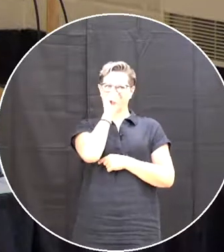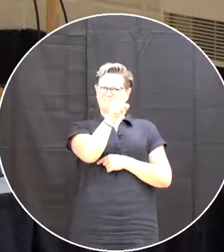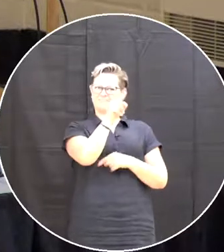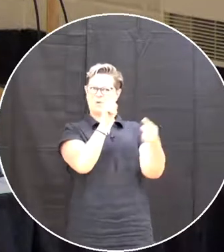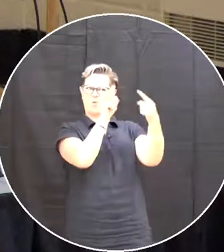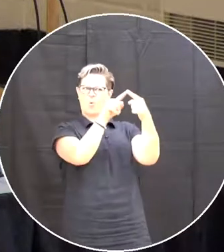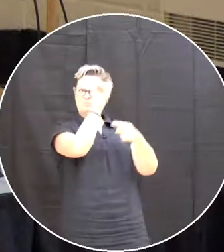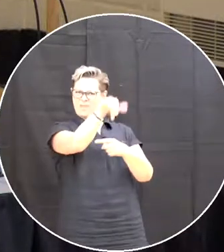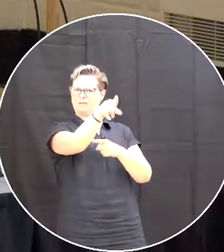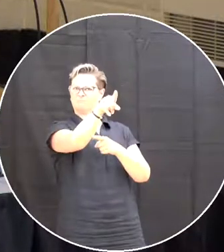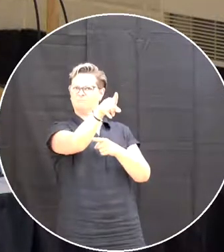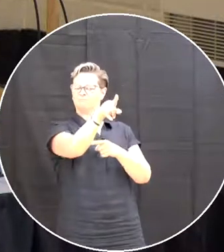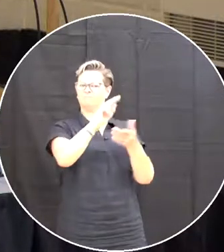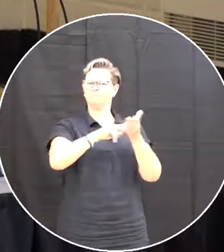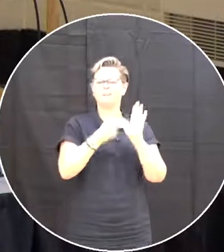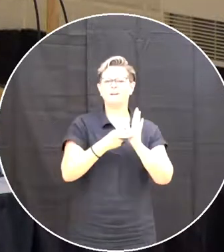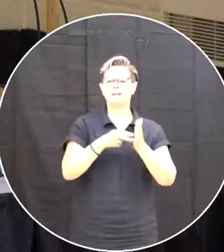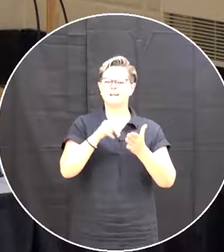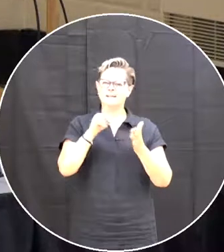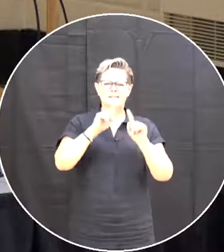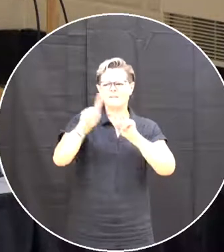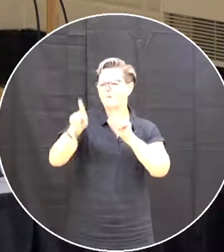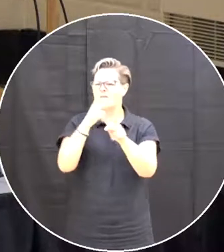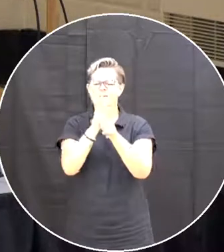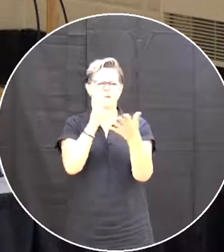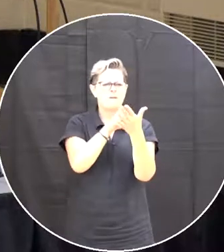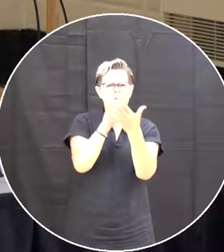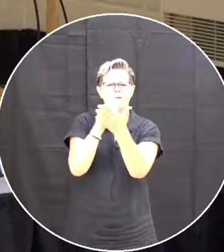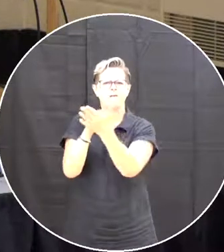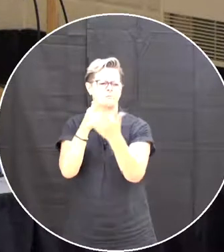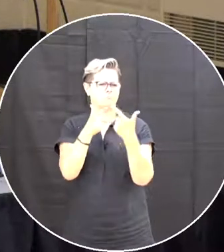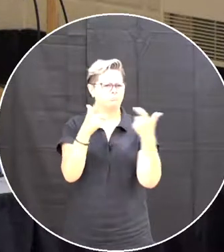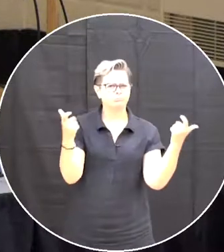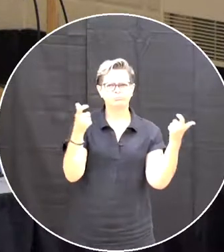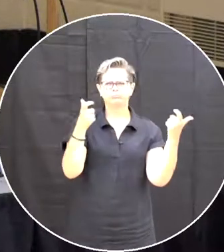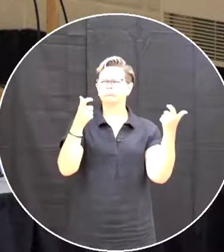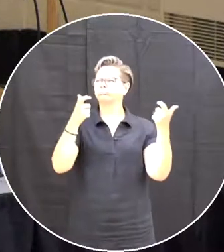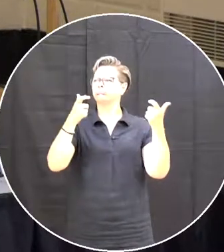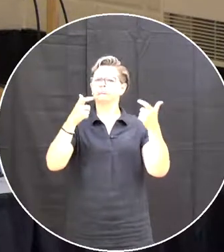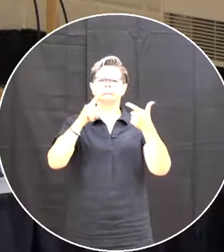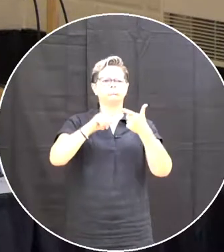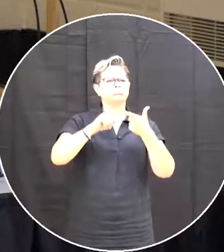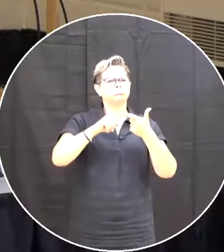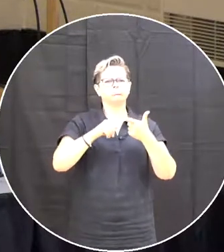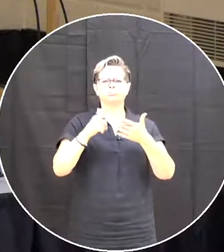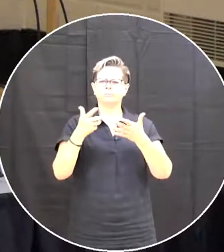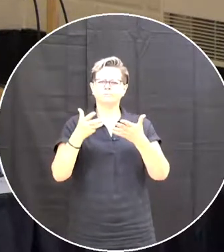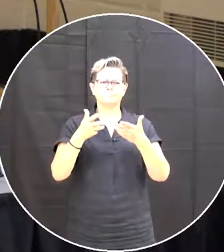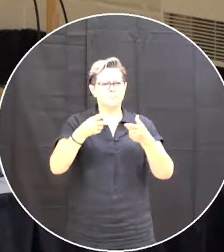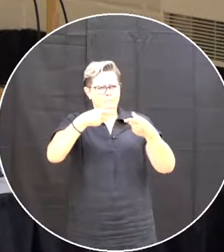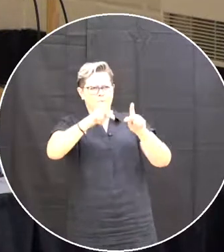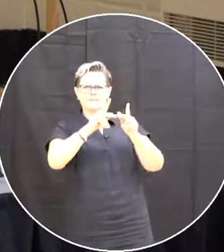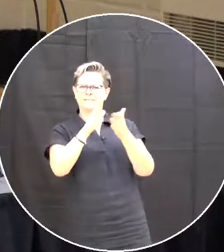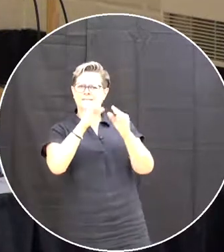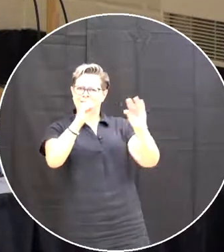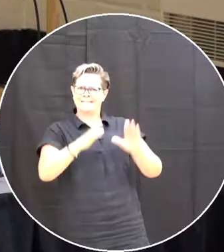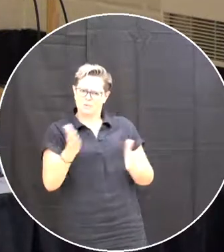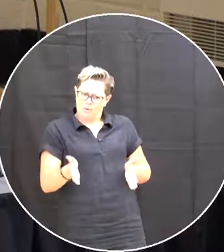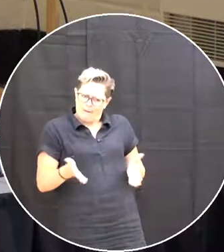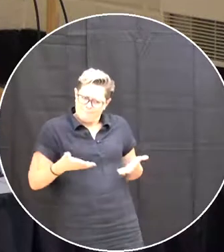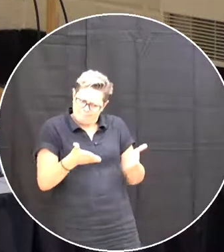For this type of learning to take place To give permission For this type of learning to take place